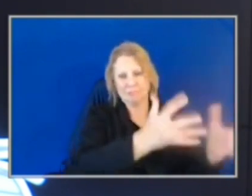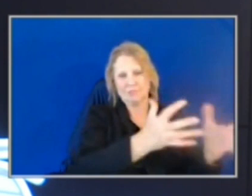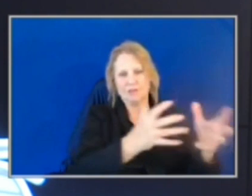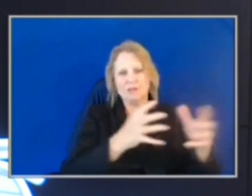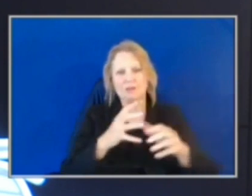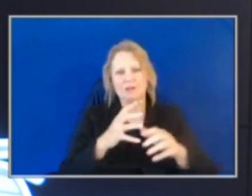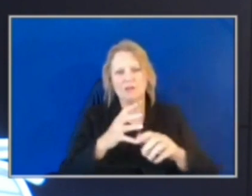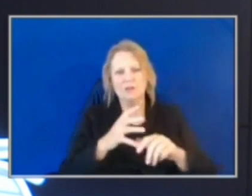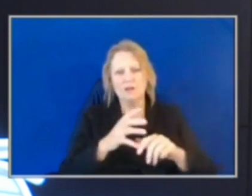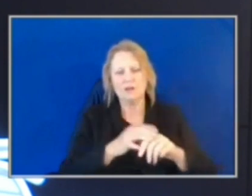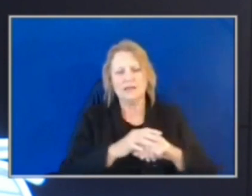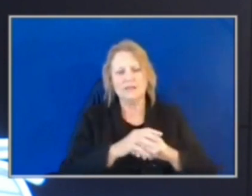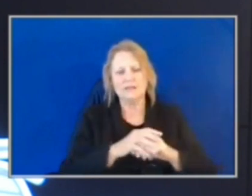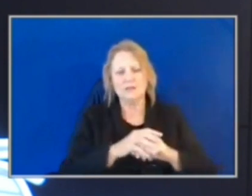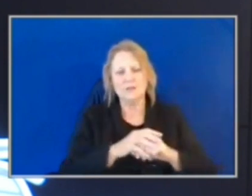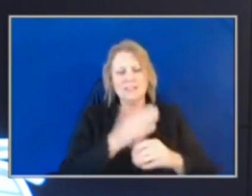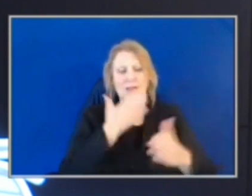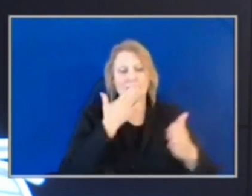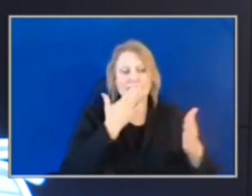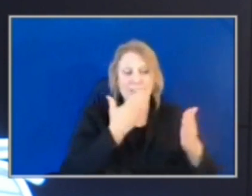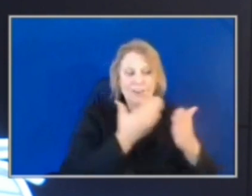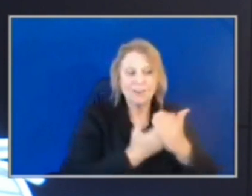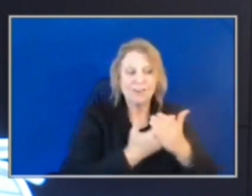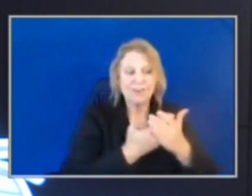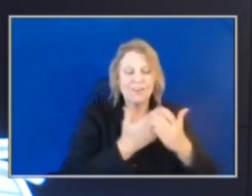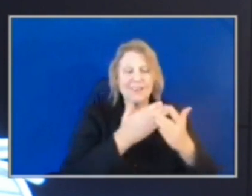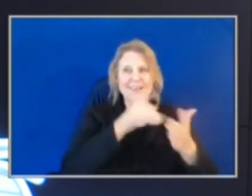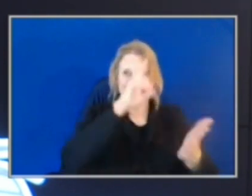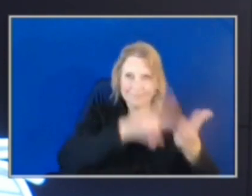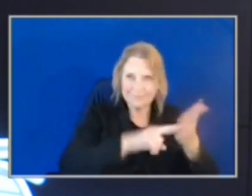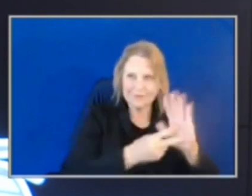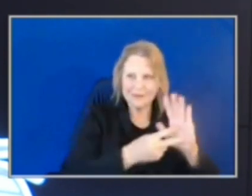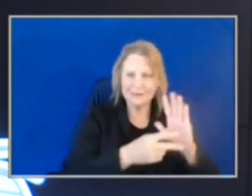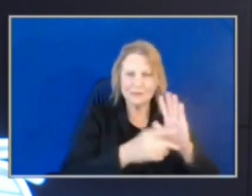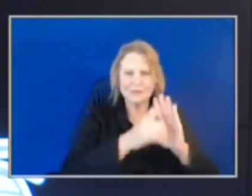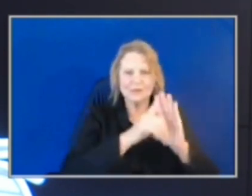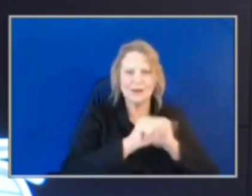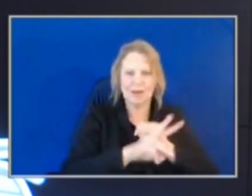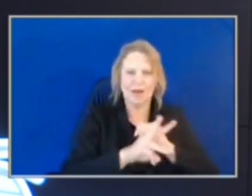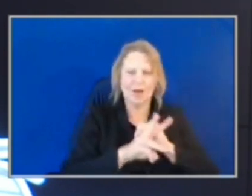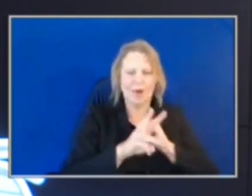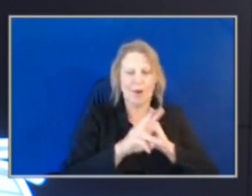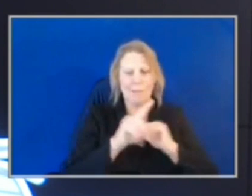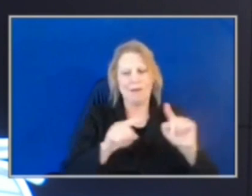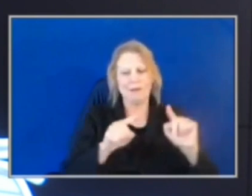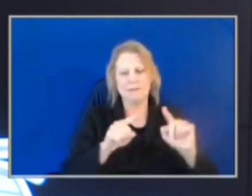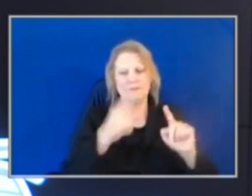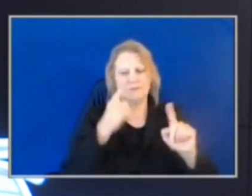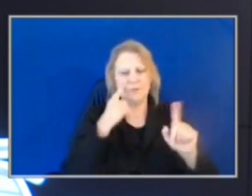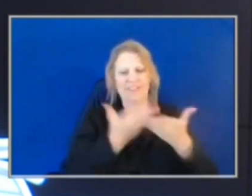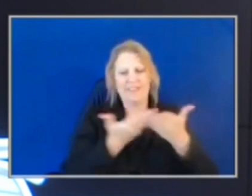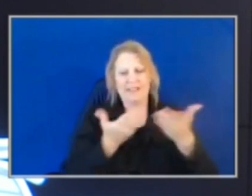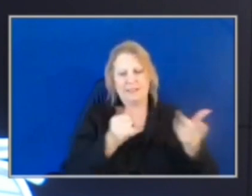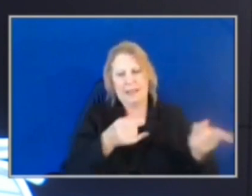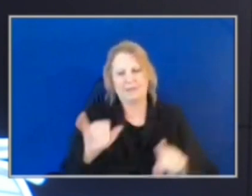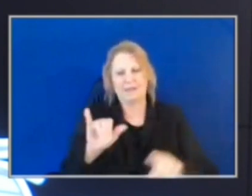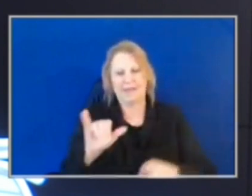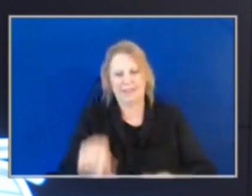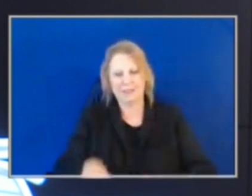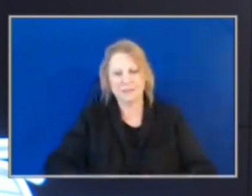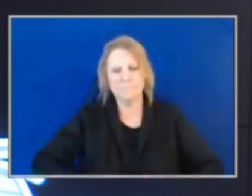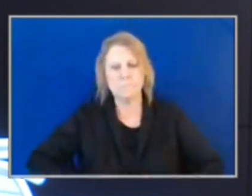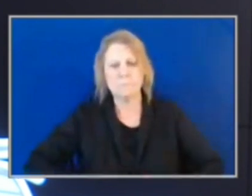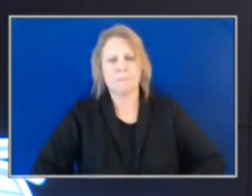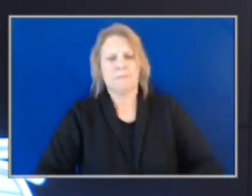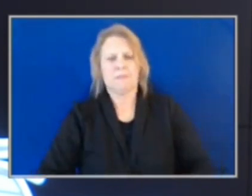a well-intentioned law that wasn't thought out for all the repercussions that would happen like this. I have one more question. When it comes to